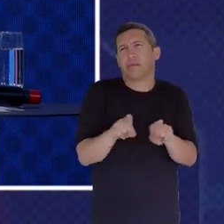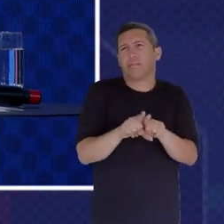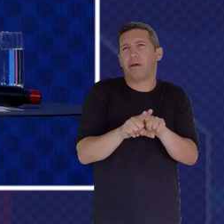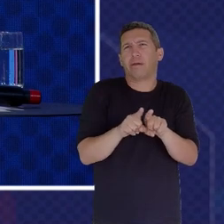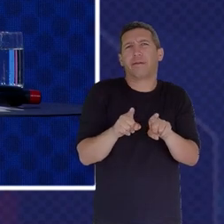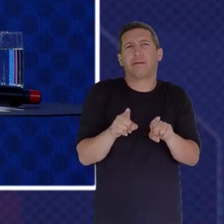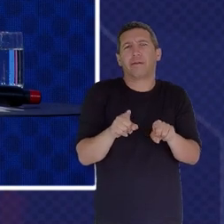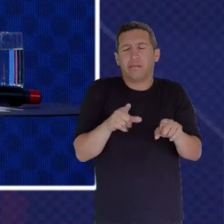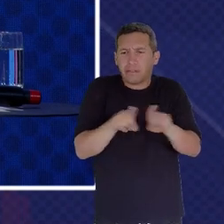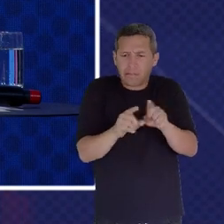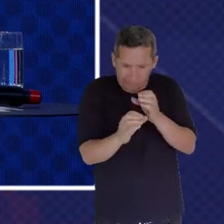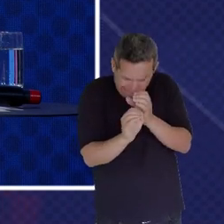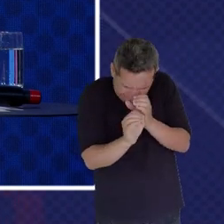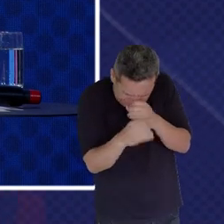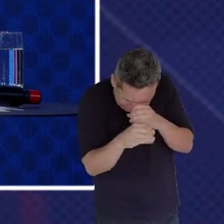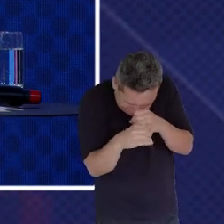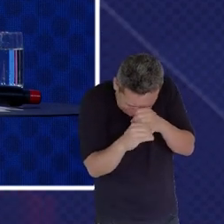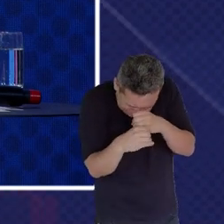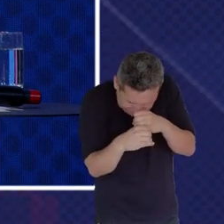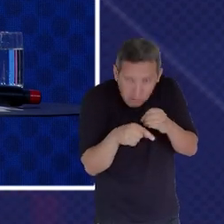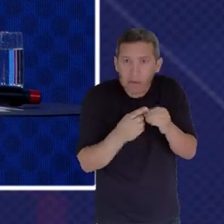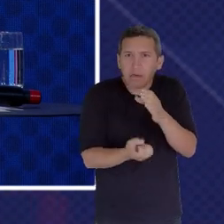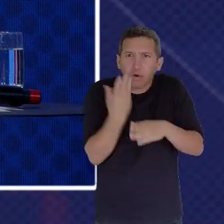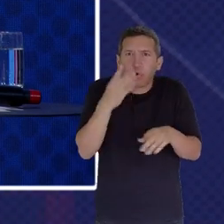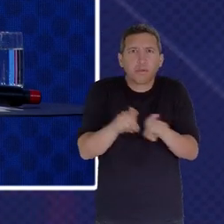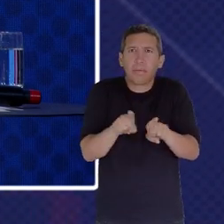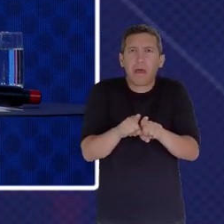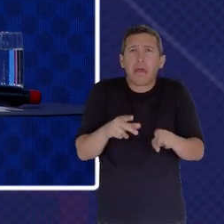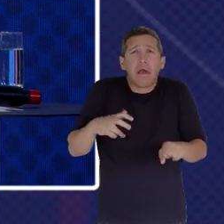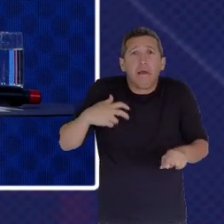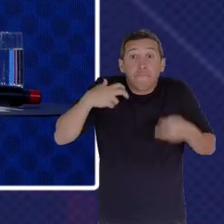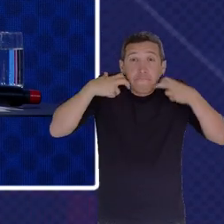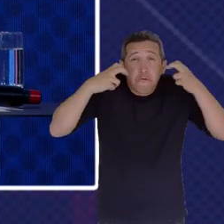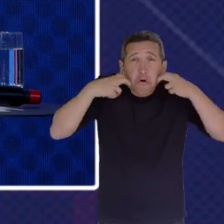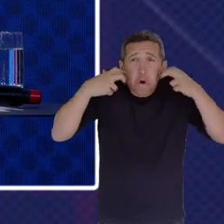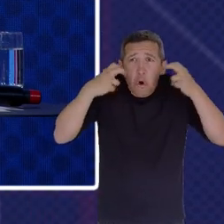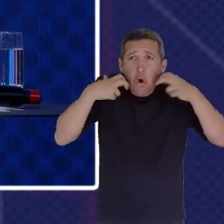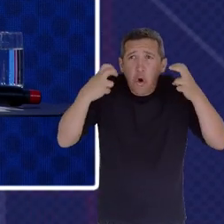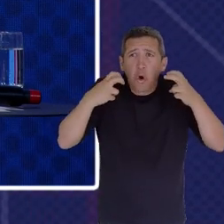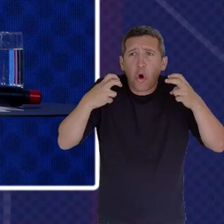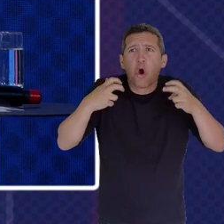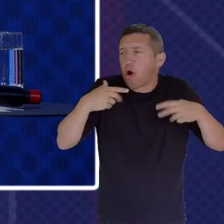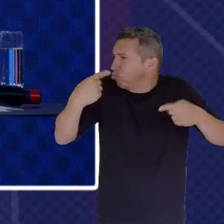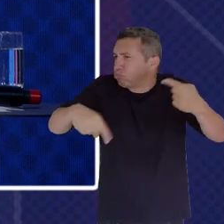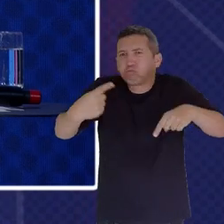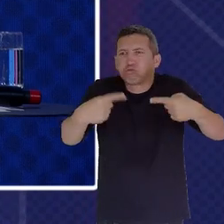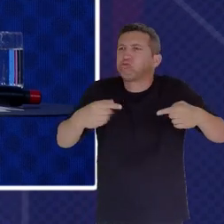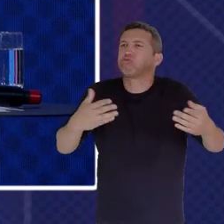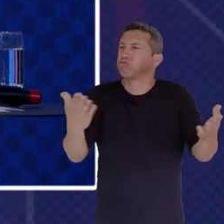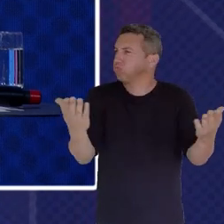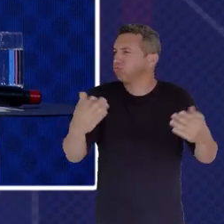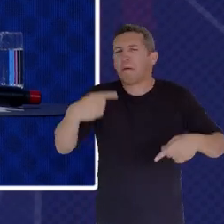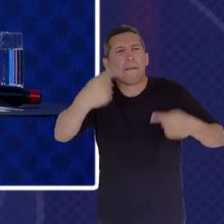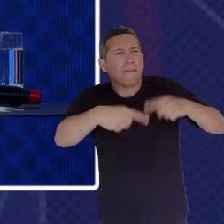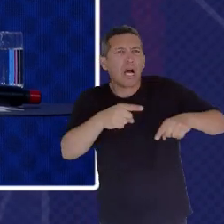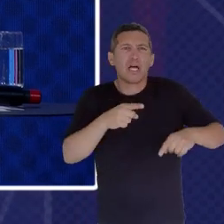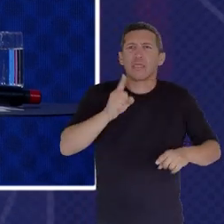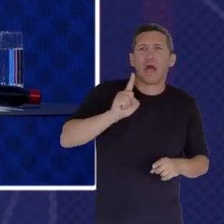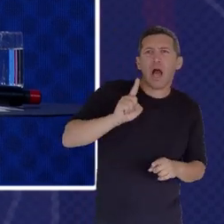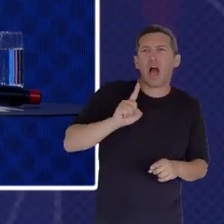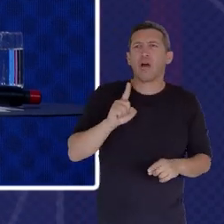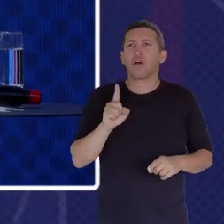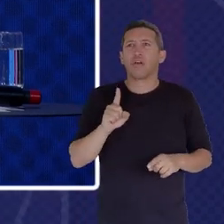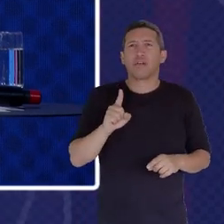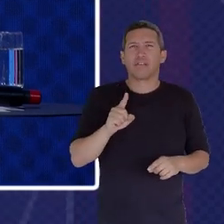They Weren't Shy About Doing Disgusting Things They Gathered Every Type Of Bodily Fluid They Could Find And They Put It Under A Microscope